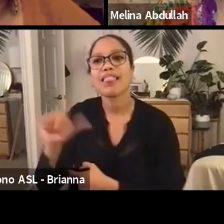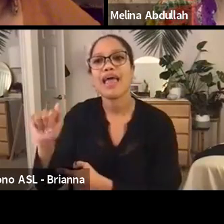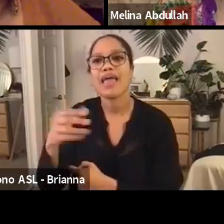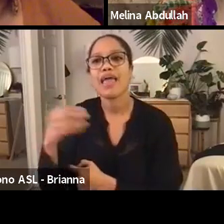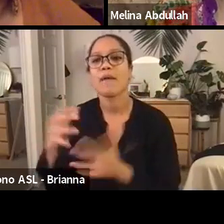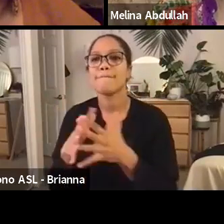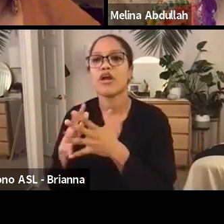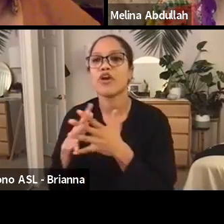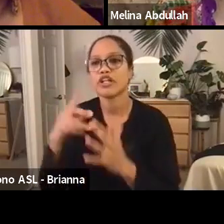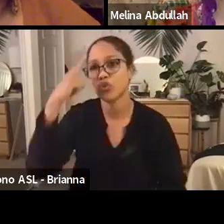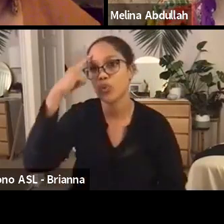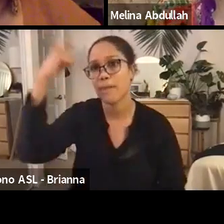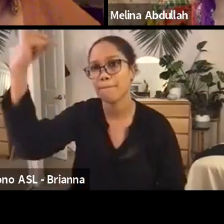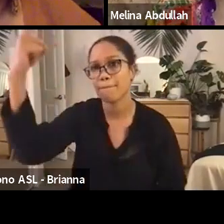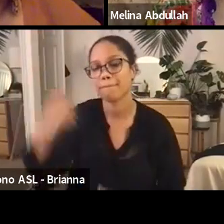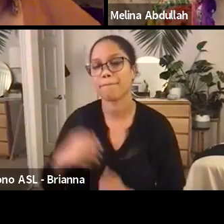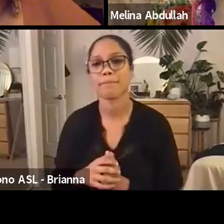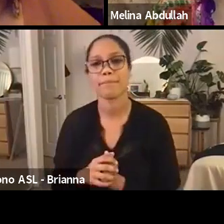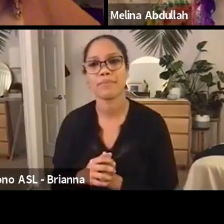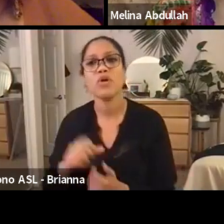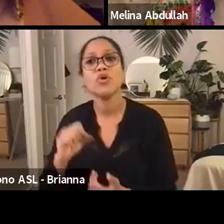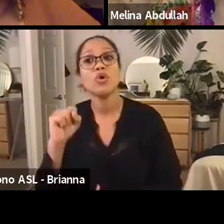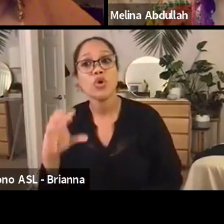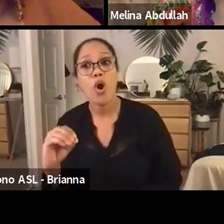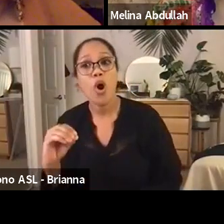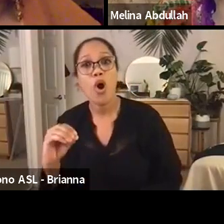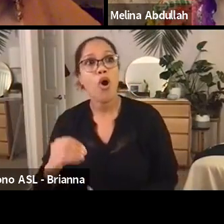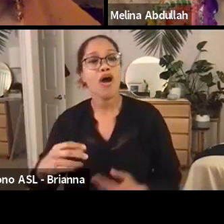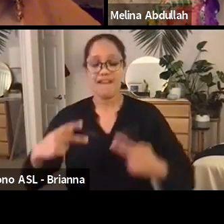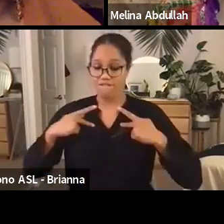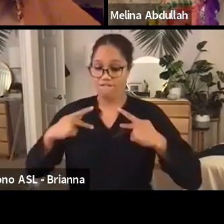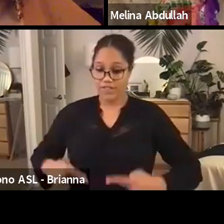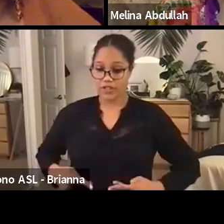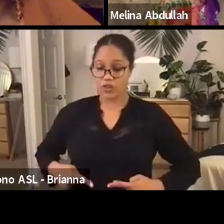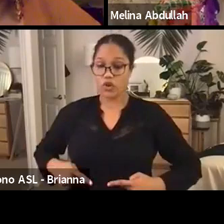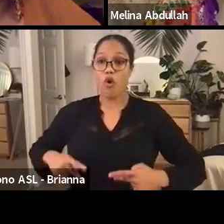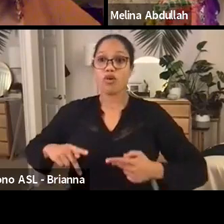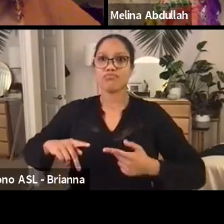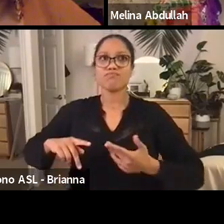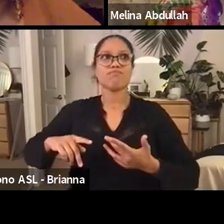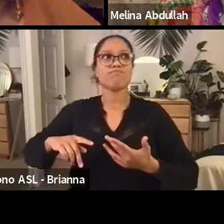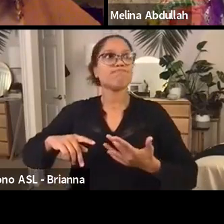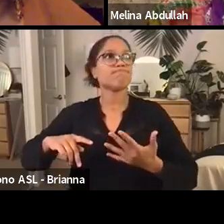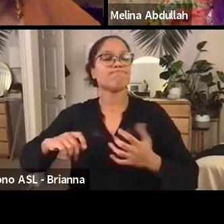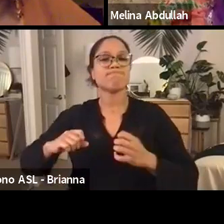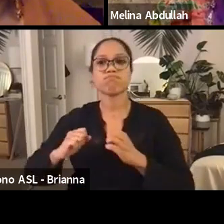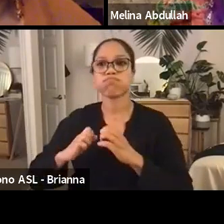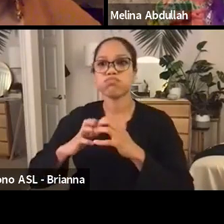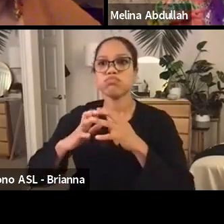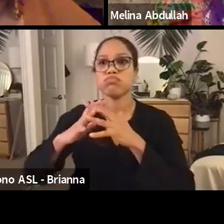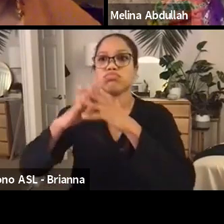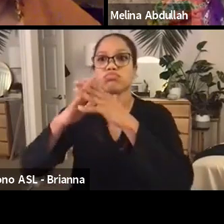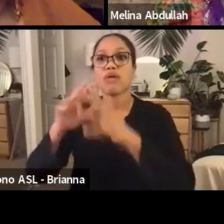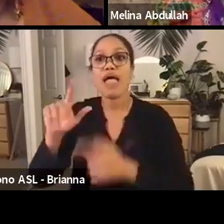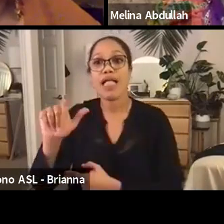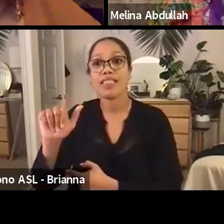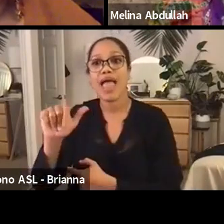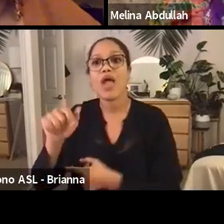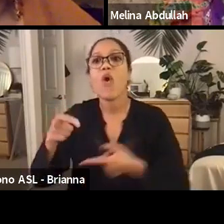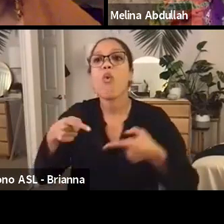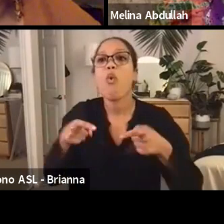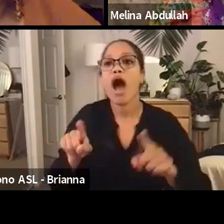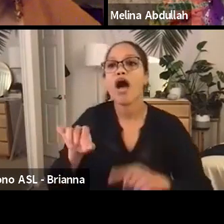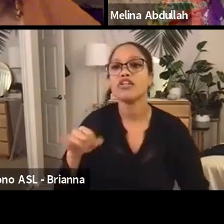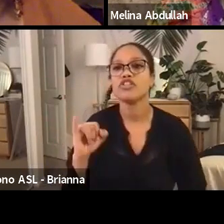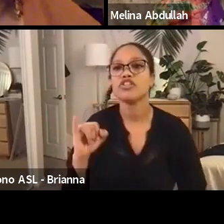walk through the, the physical formation of Los Angeles that was really codified with Jim Crow laws. And